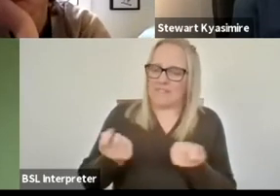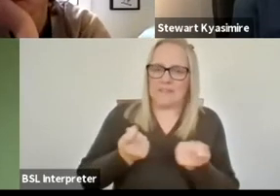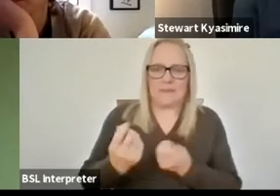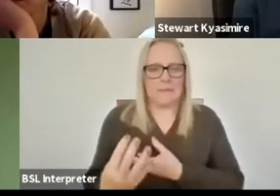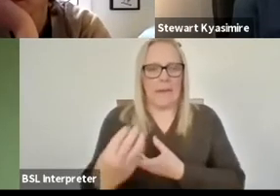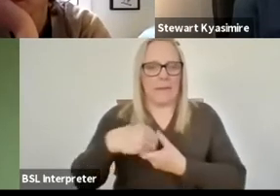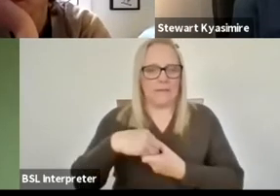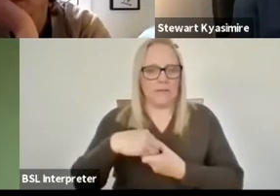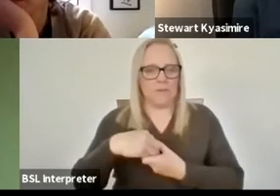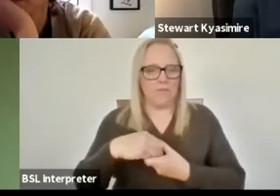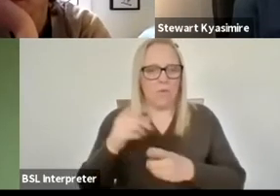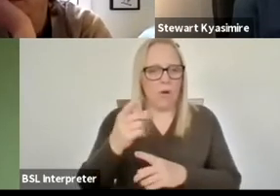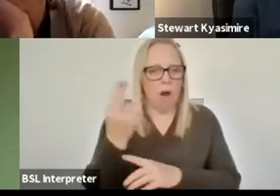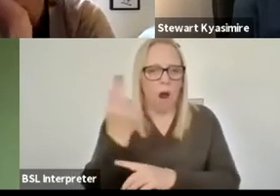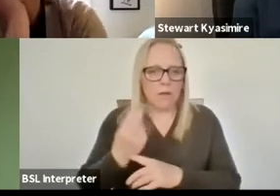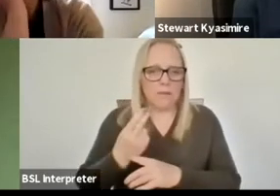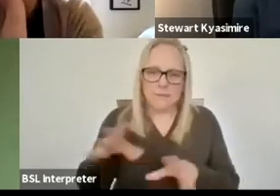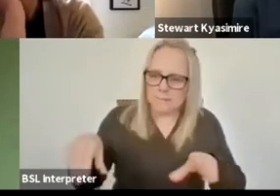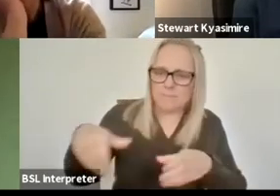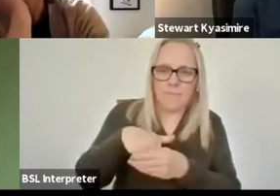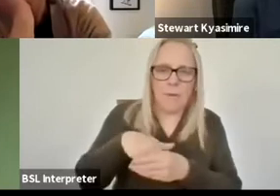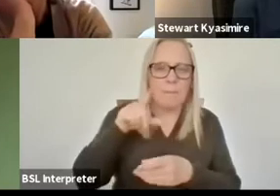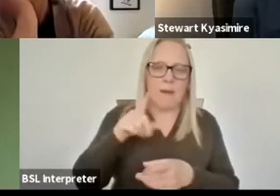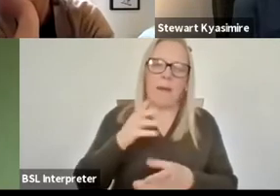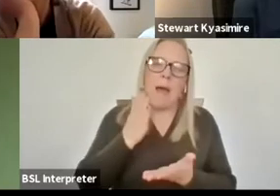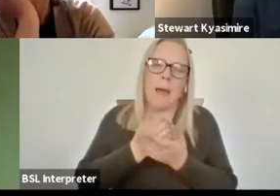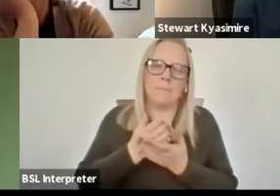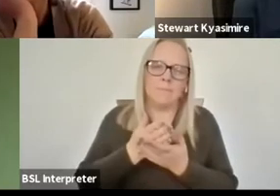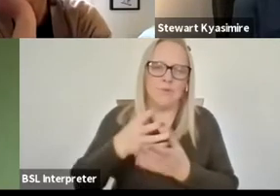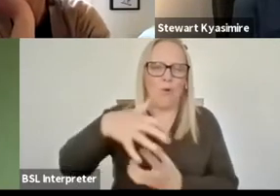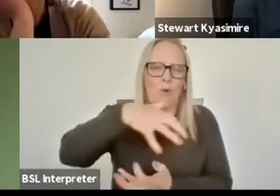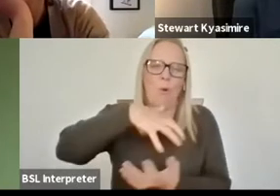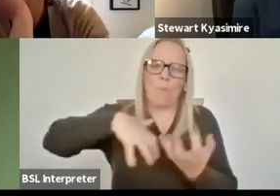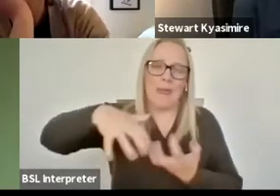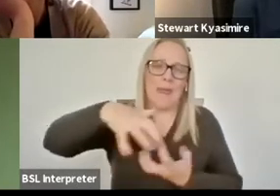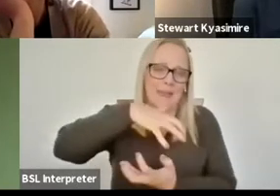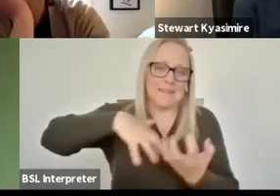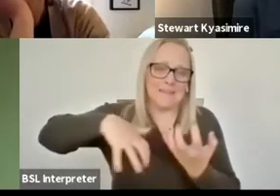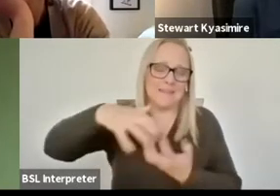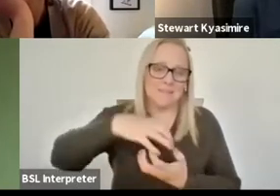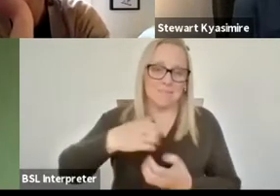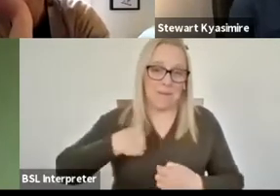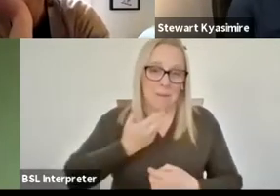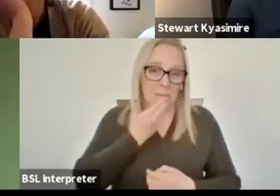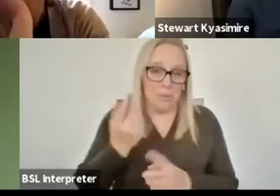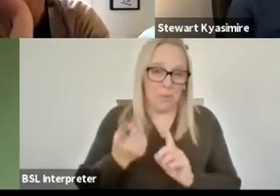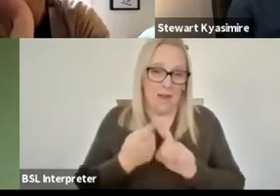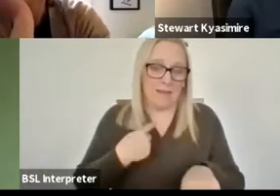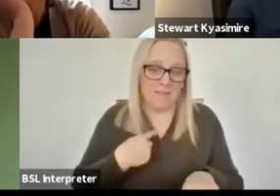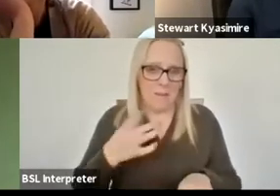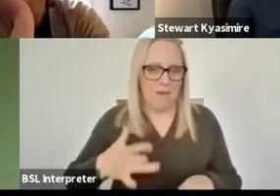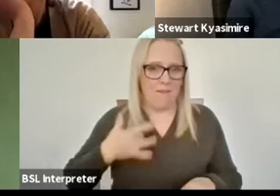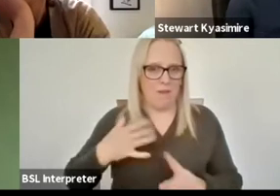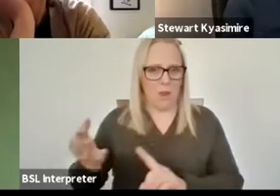i think it's seems it's a much more kind of complex uh question than that i don't have the answer but i'm i'm struck by the i'm struck by the question or the